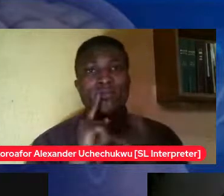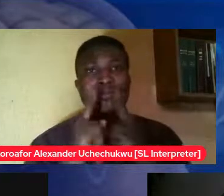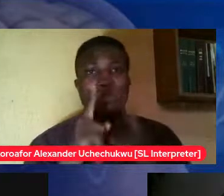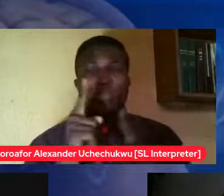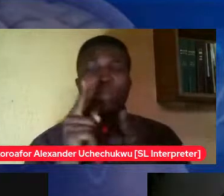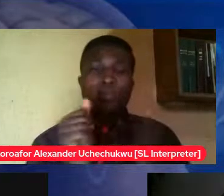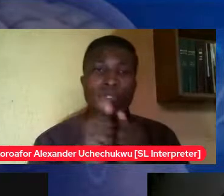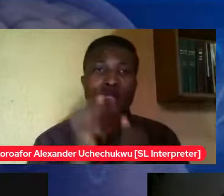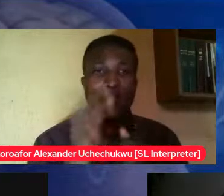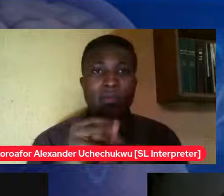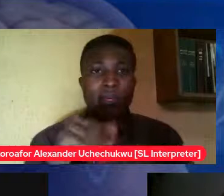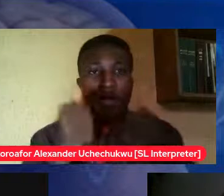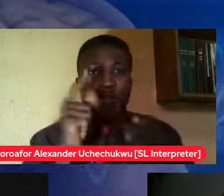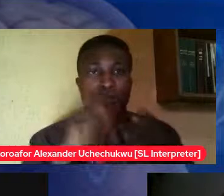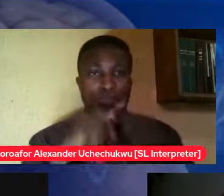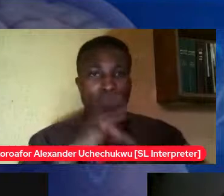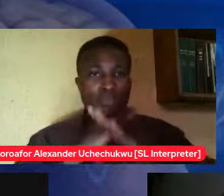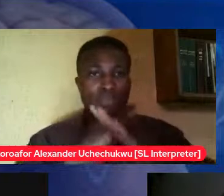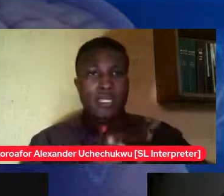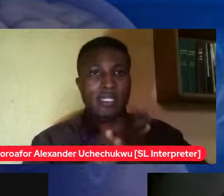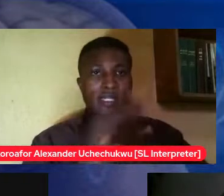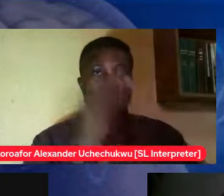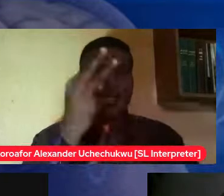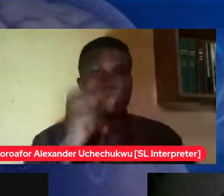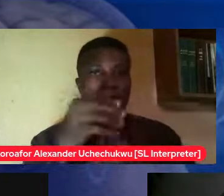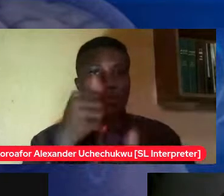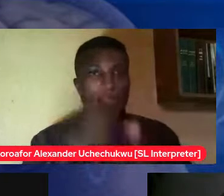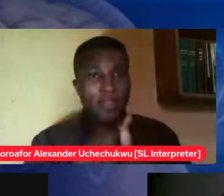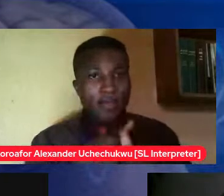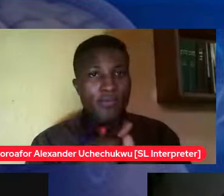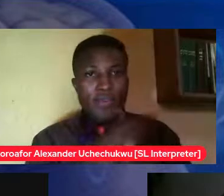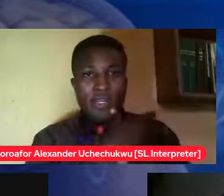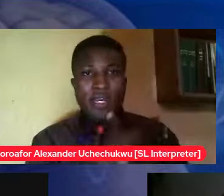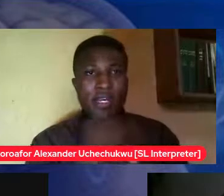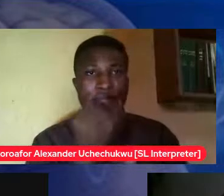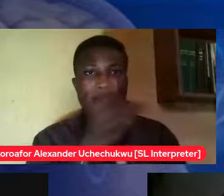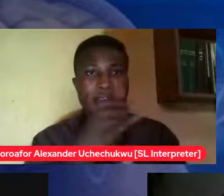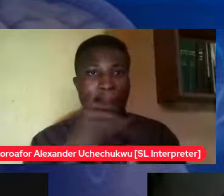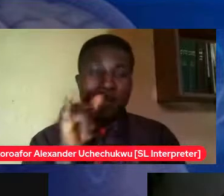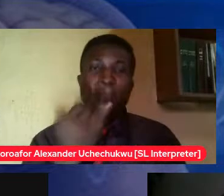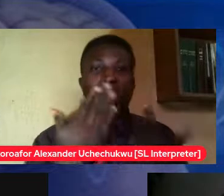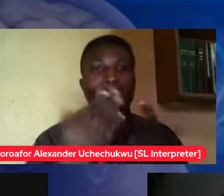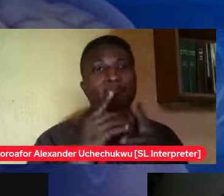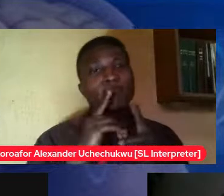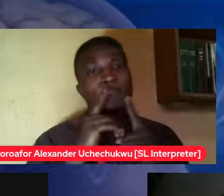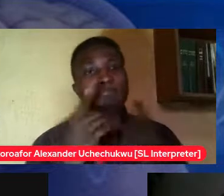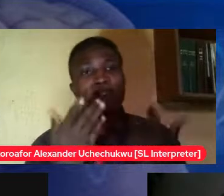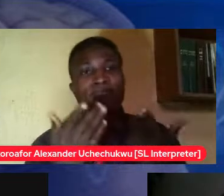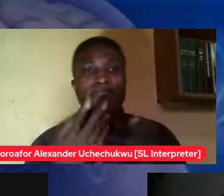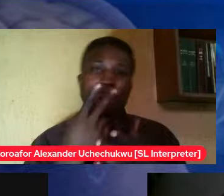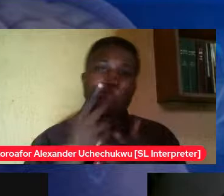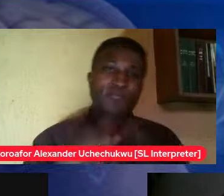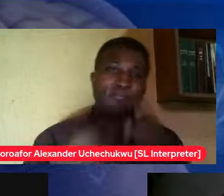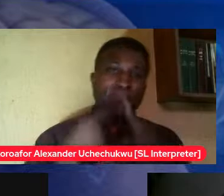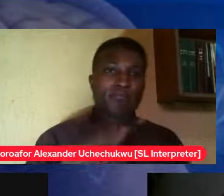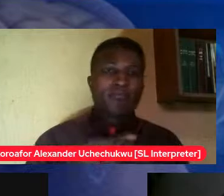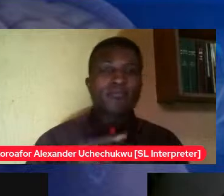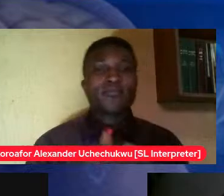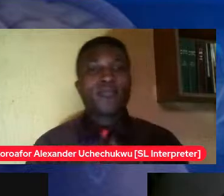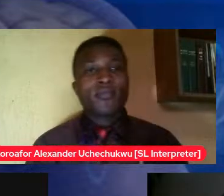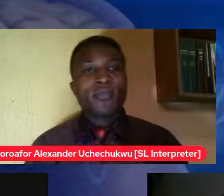since they are active sometimes it's because the consequences that come and let them choose come to the understanding that I can